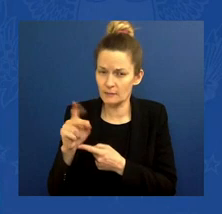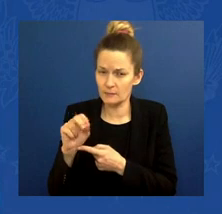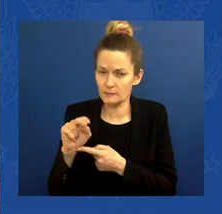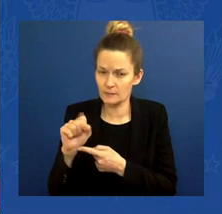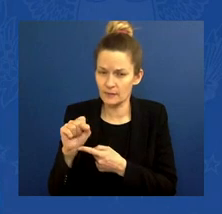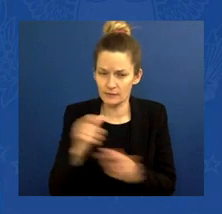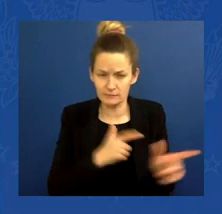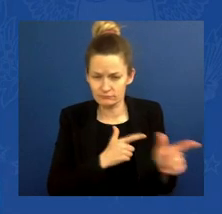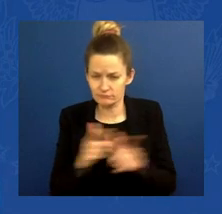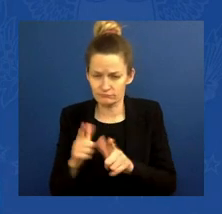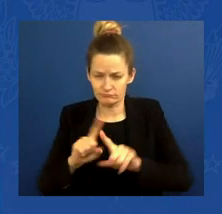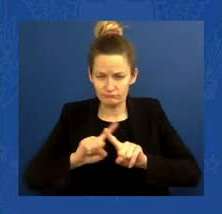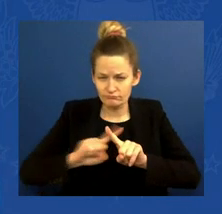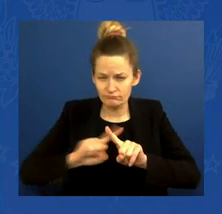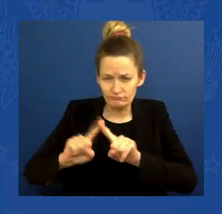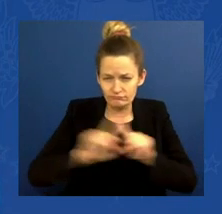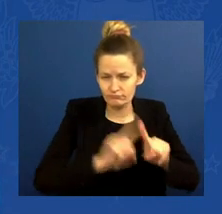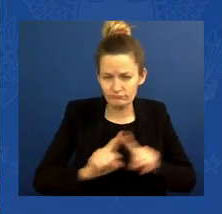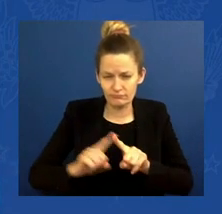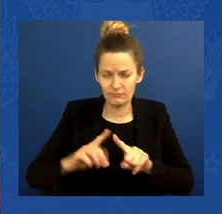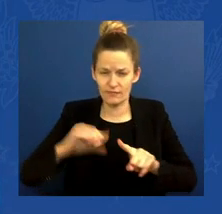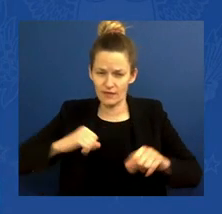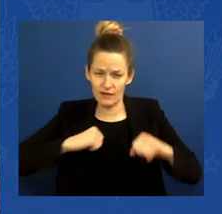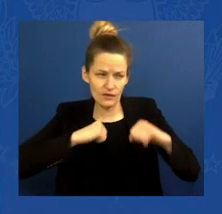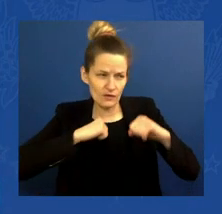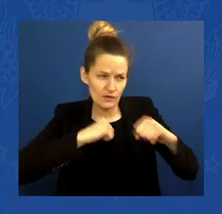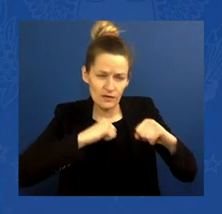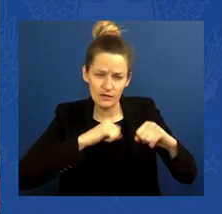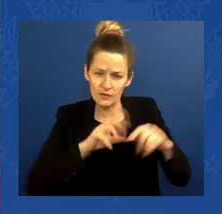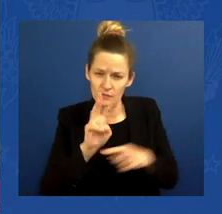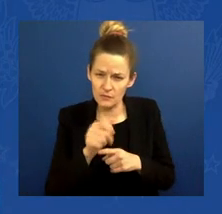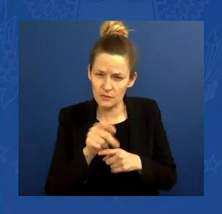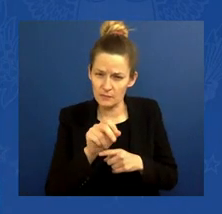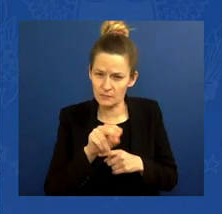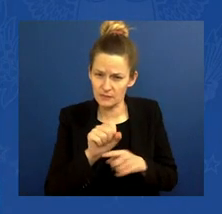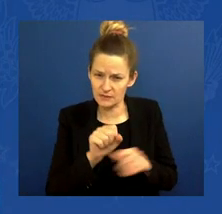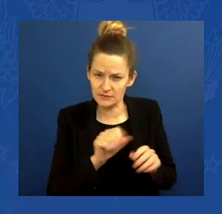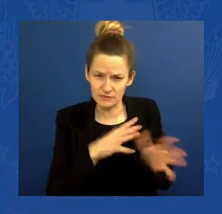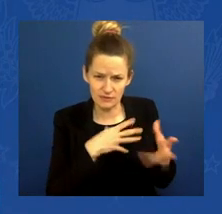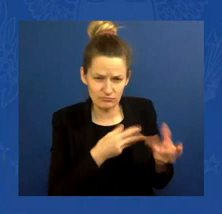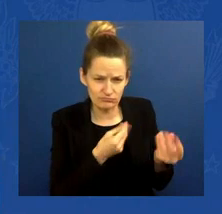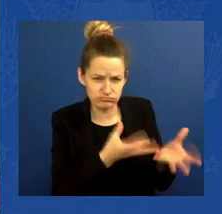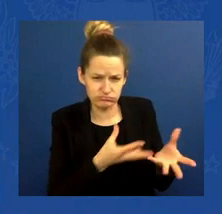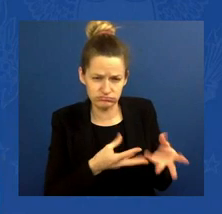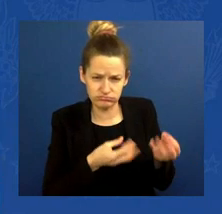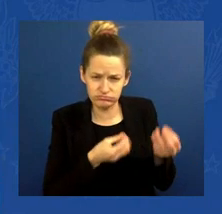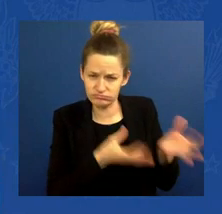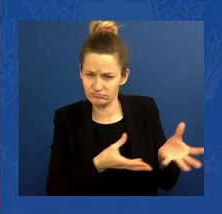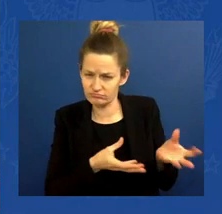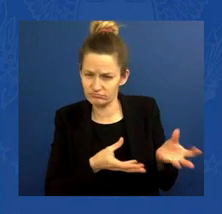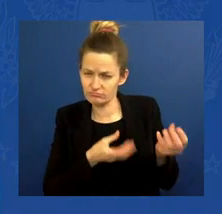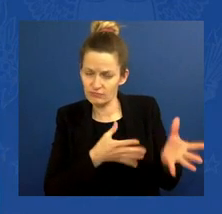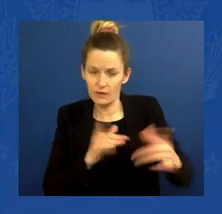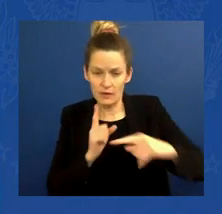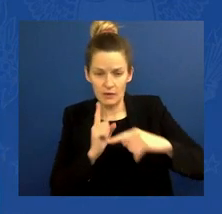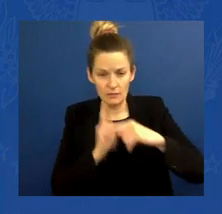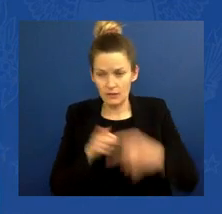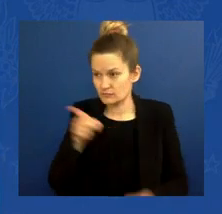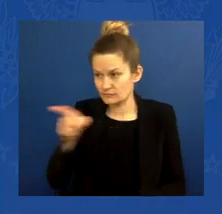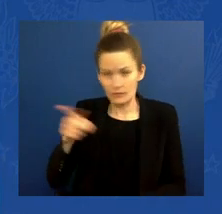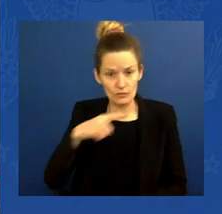ever provided before. So, when the invasion began, they already had in their hands the kinds of weapons they needed to counter Russian advances.